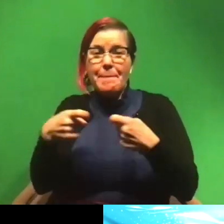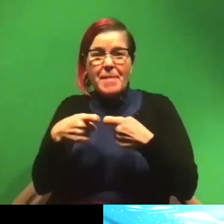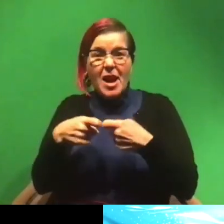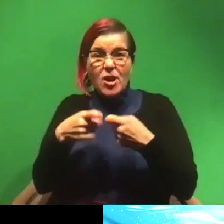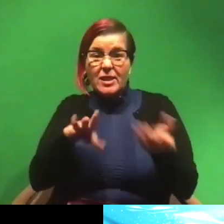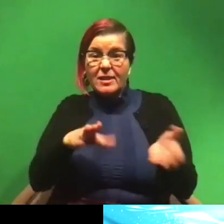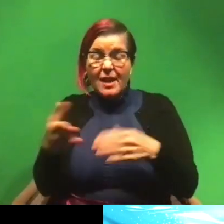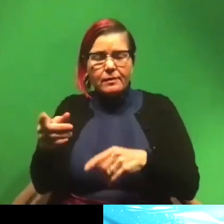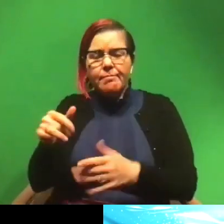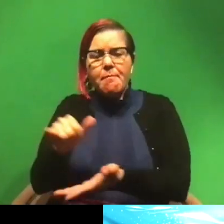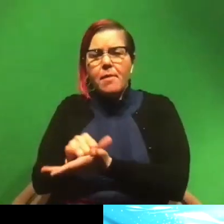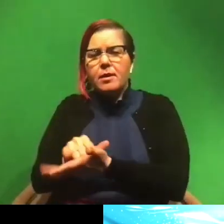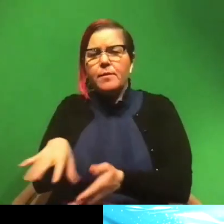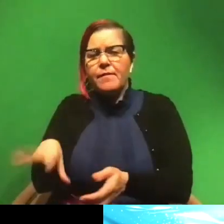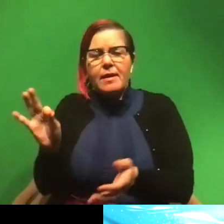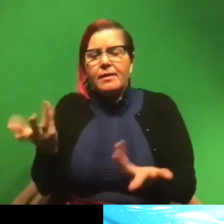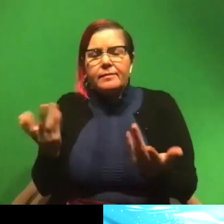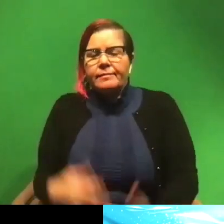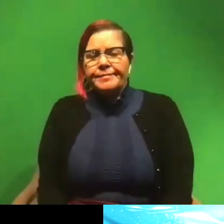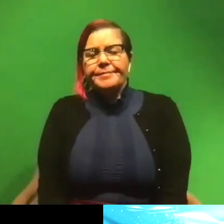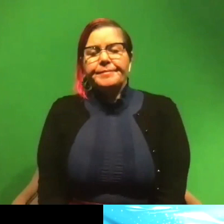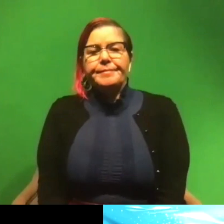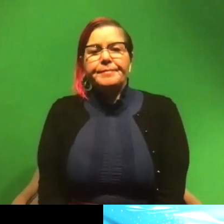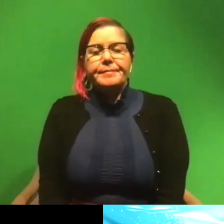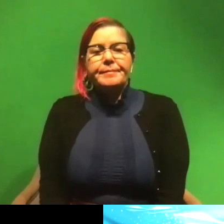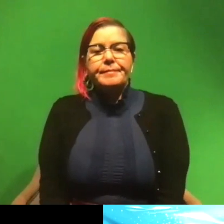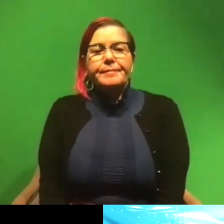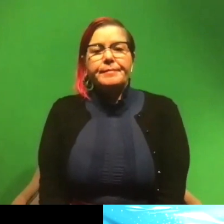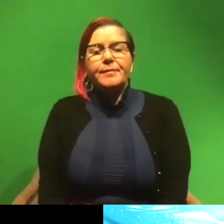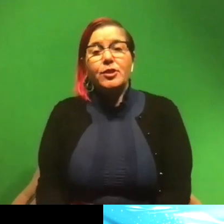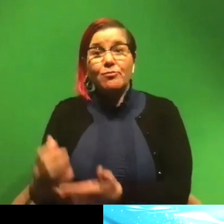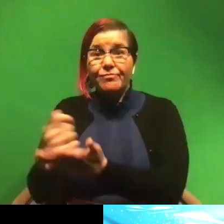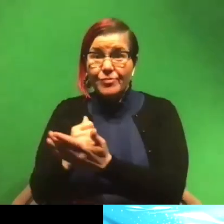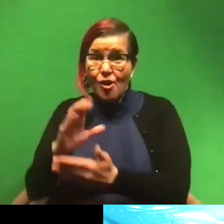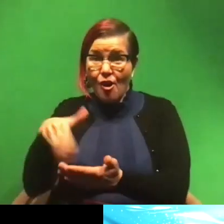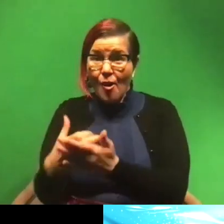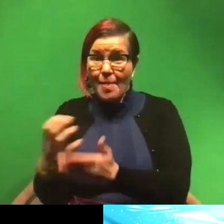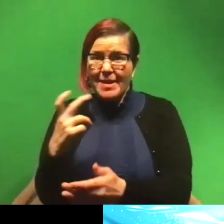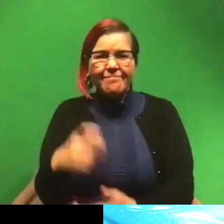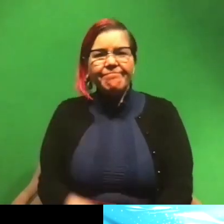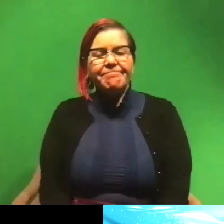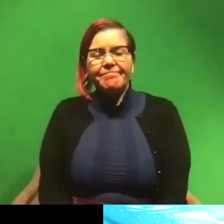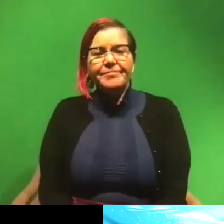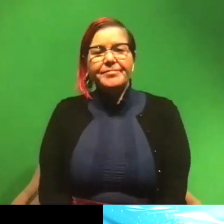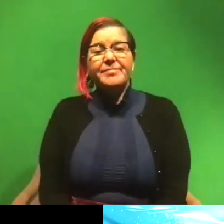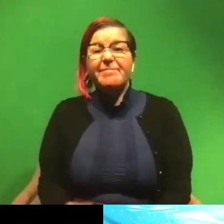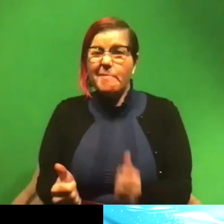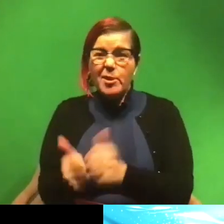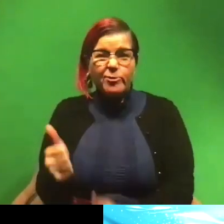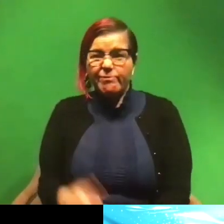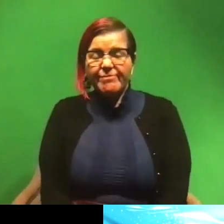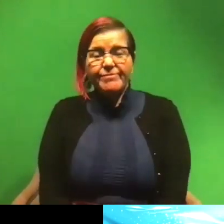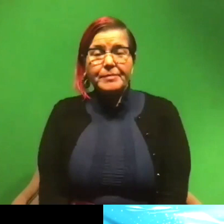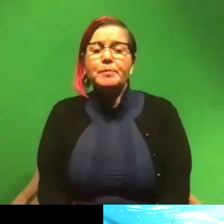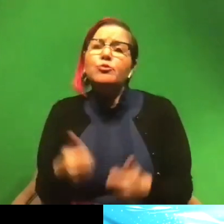find them because it can't tell us where it is. Uh, so we don't recover all of them. Um, we don't recover a lot of them, but we